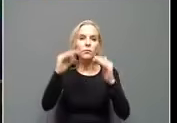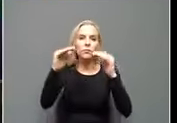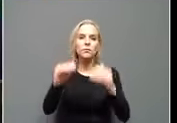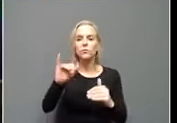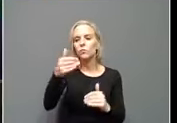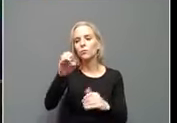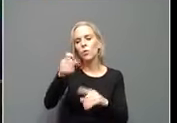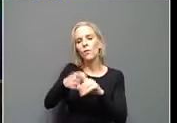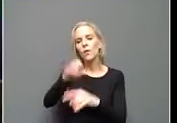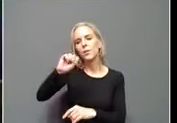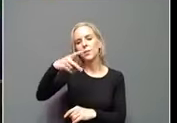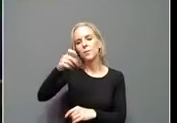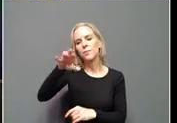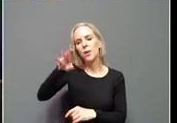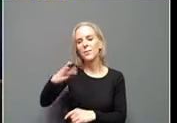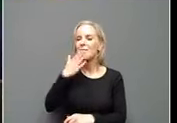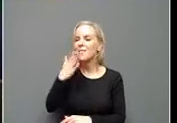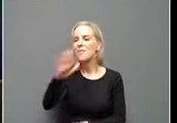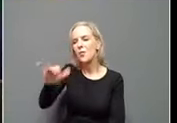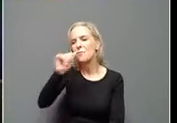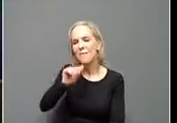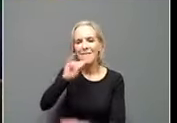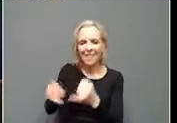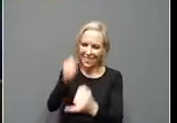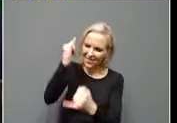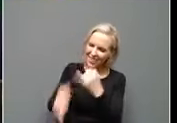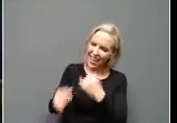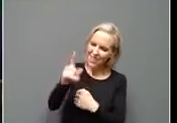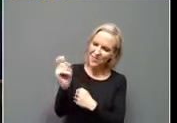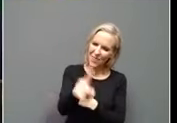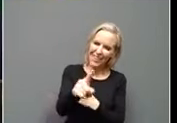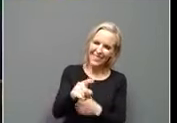Spectrum. Thanks for hanging on. You are our final question of the day.